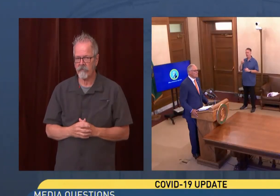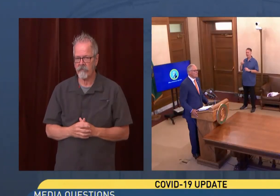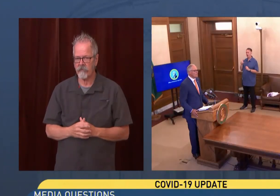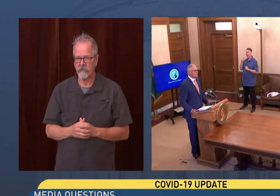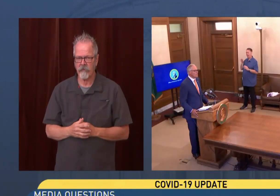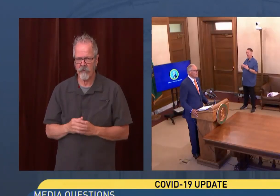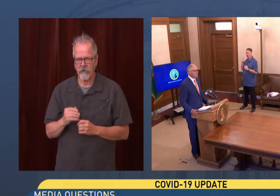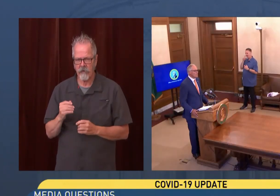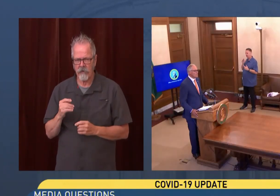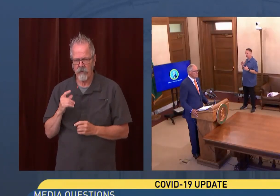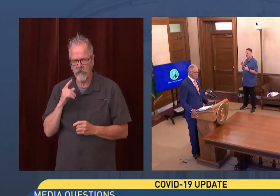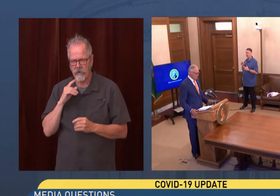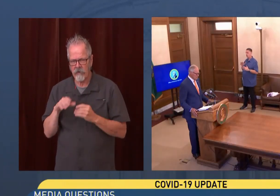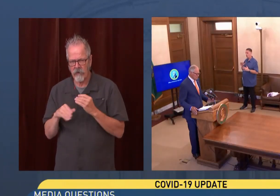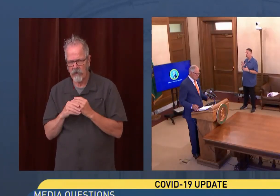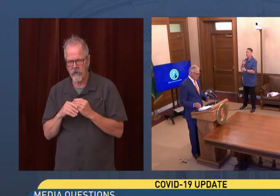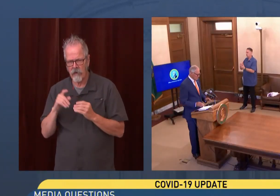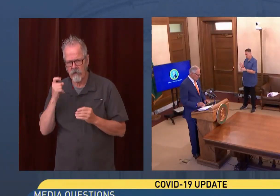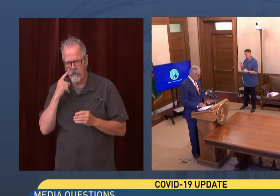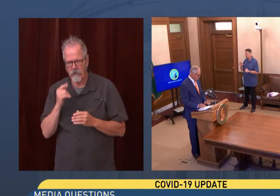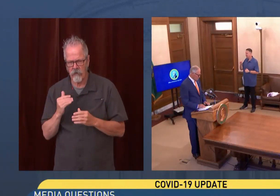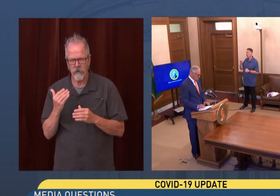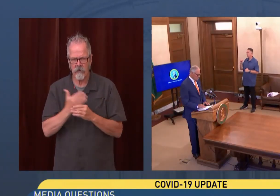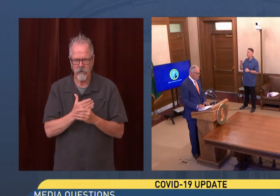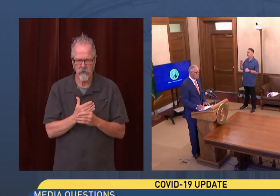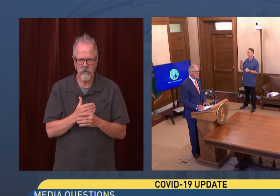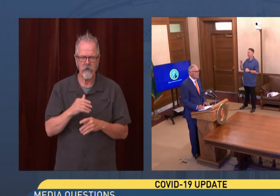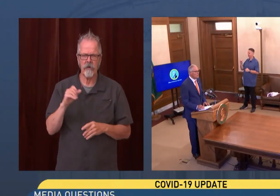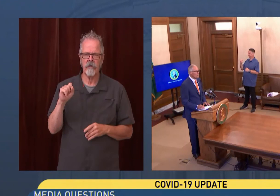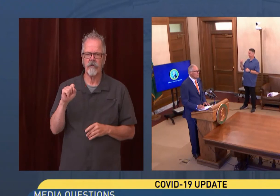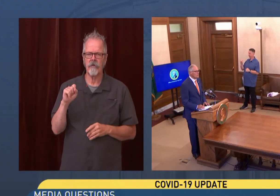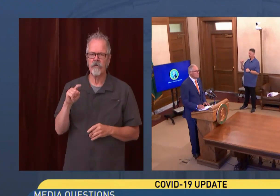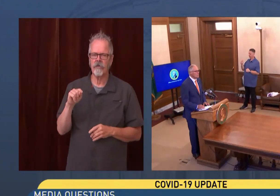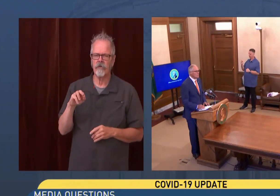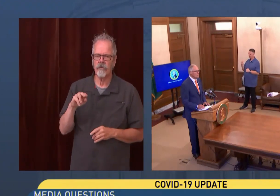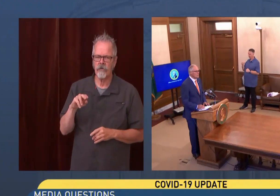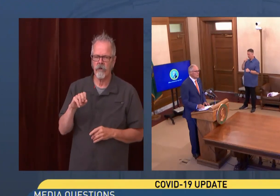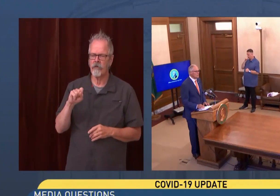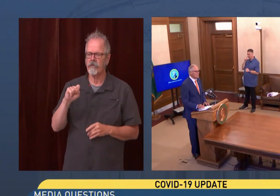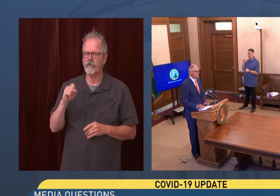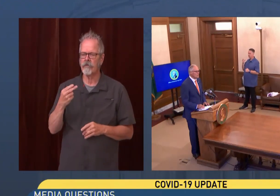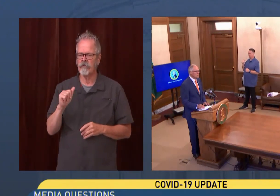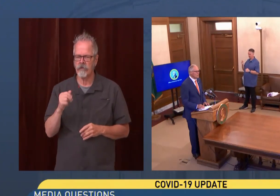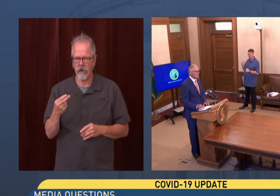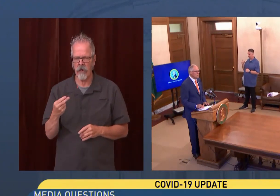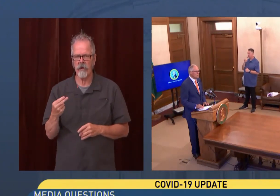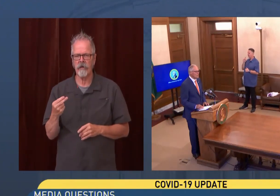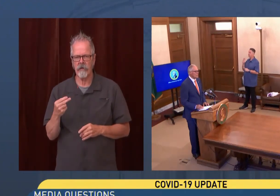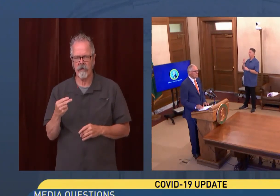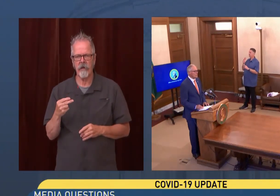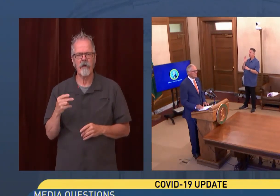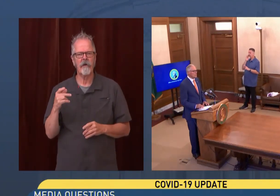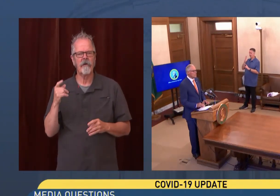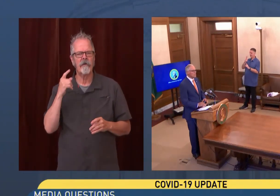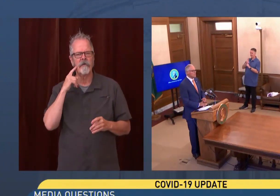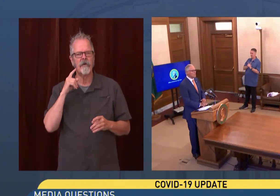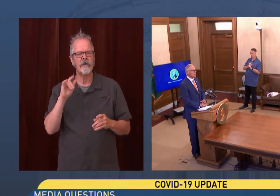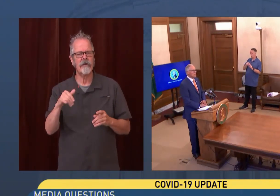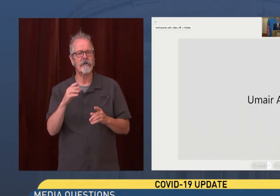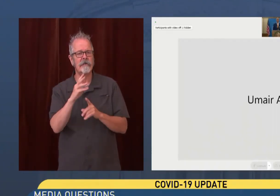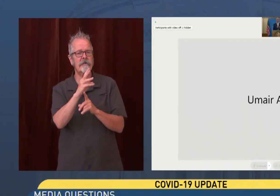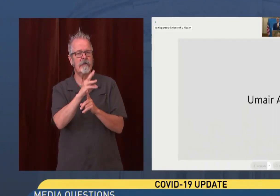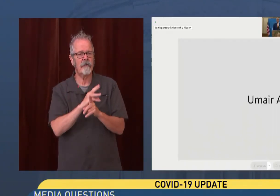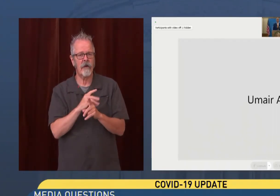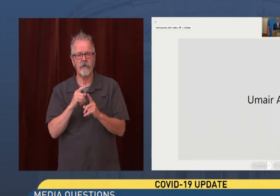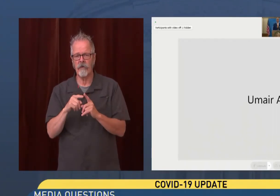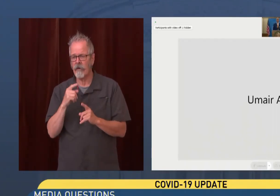Yes, sorry. Governor, I was adding that the trials for six months of age all the way up to age 11 are